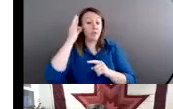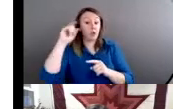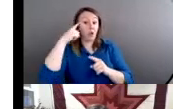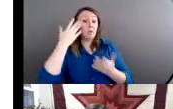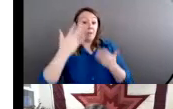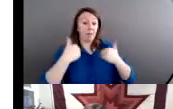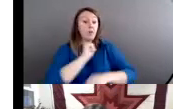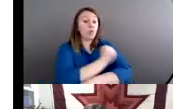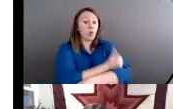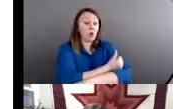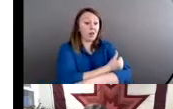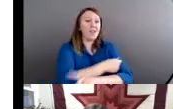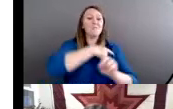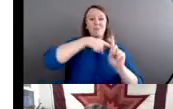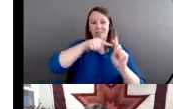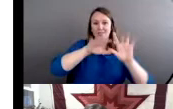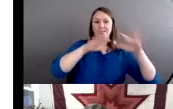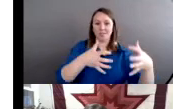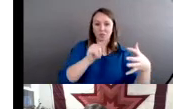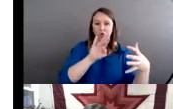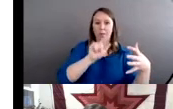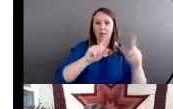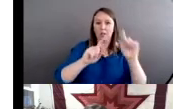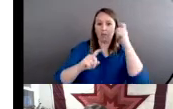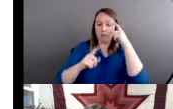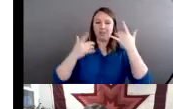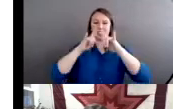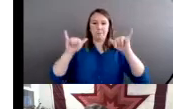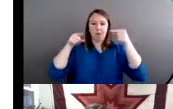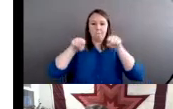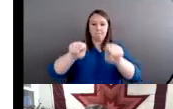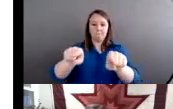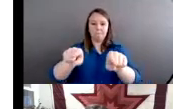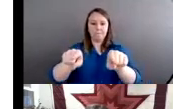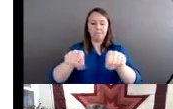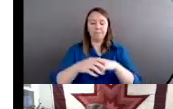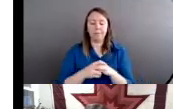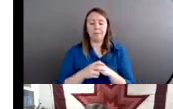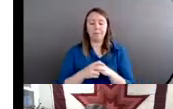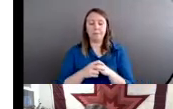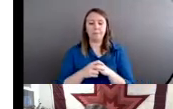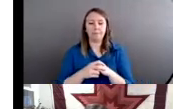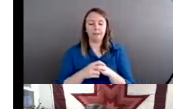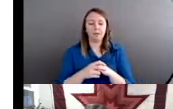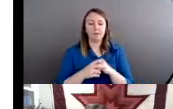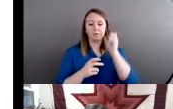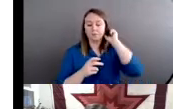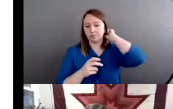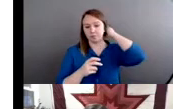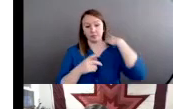and the tribal government may have authority over that same crime. So it's important to remember